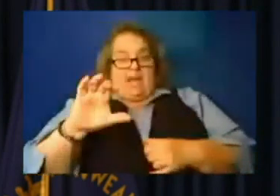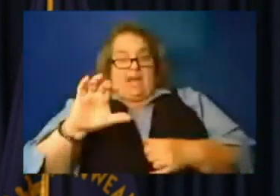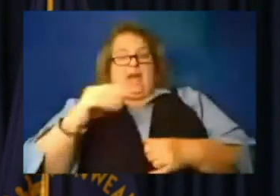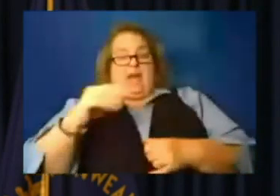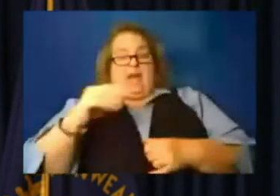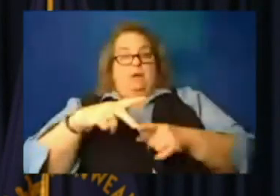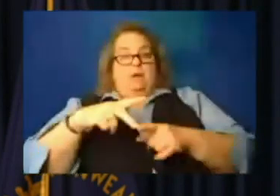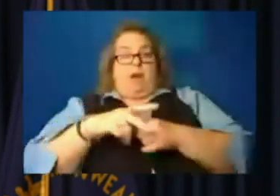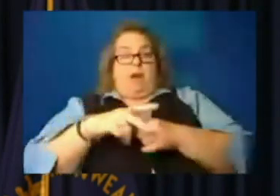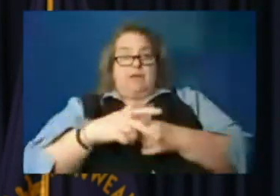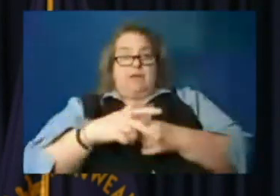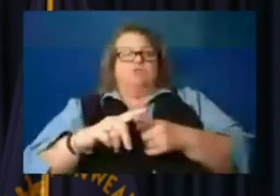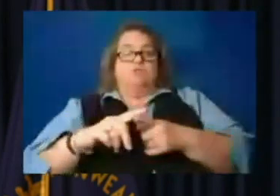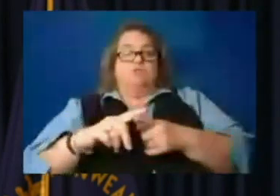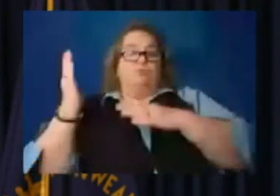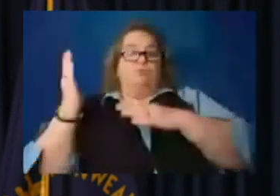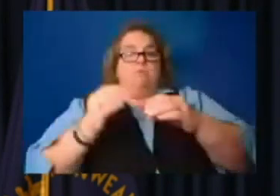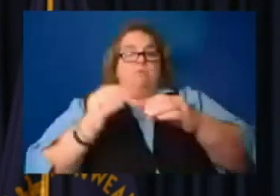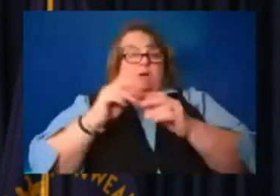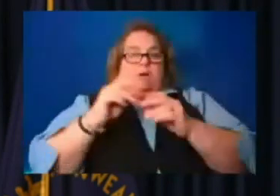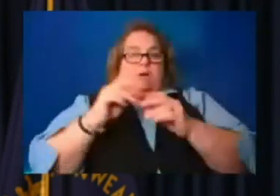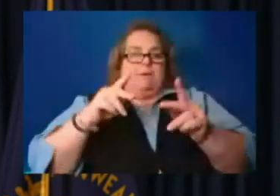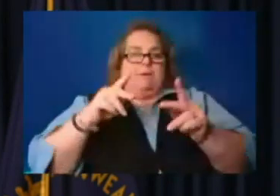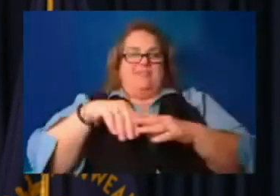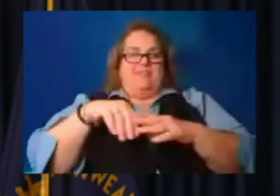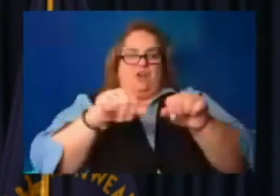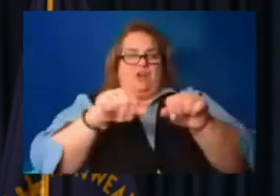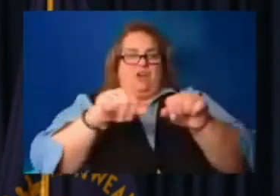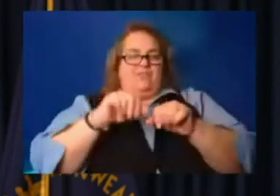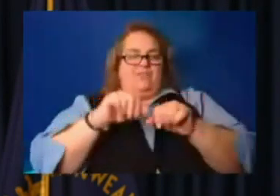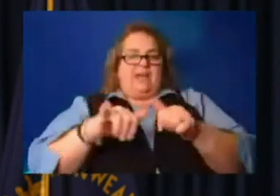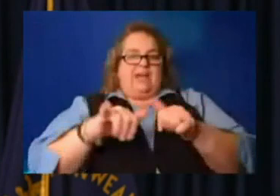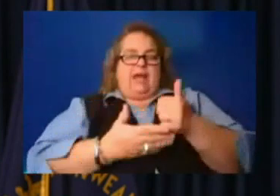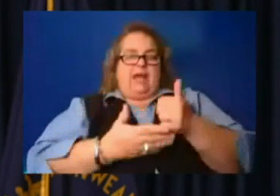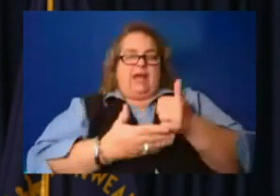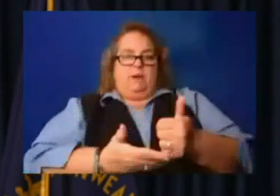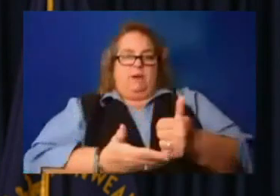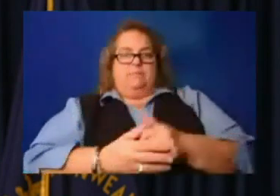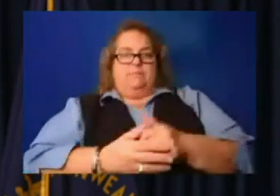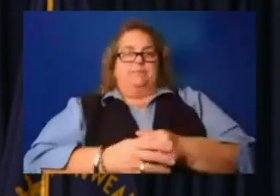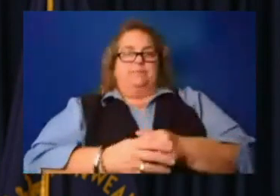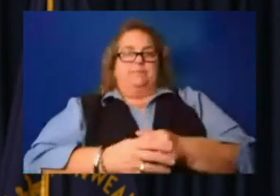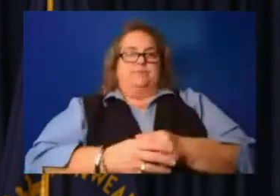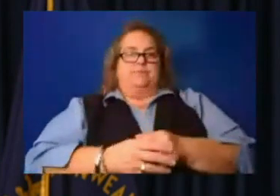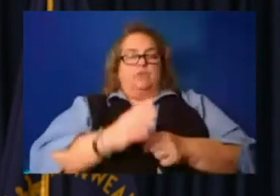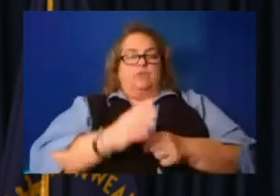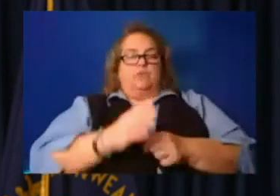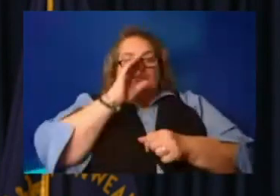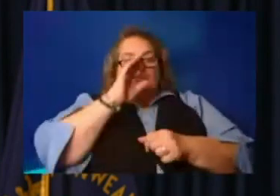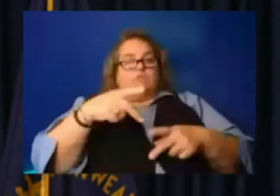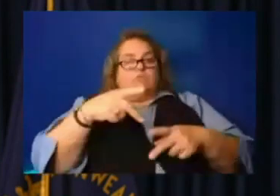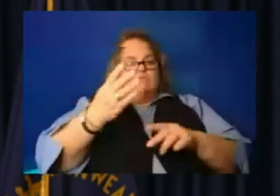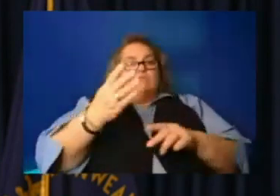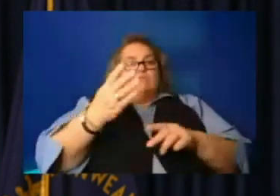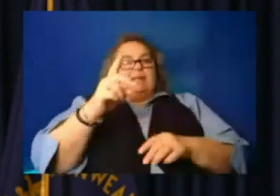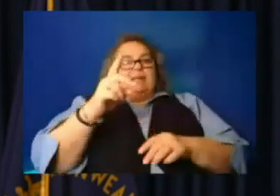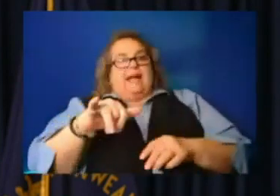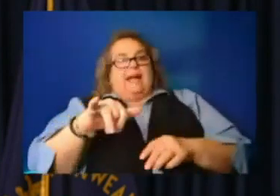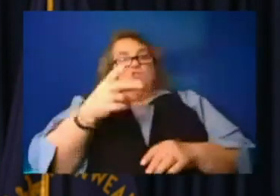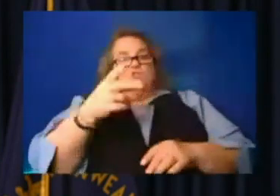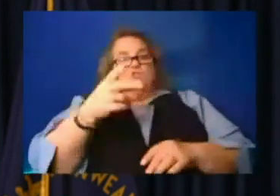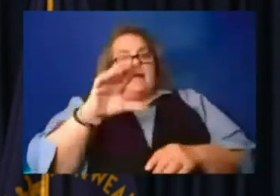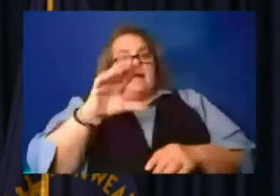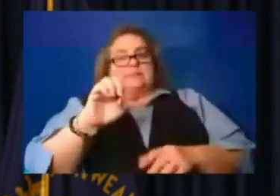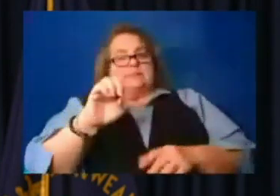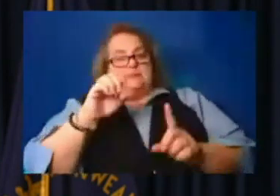that can help. Directive allowing a 14-day grace period for electric inspections. We created the Team Eastern